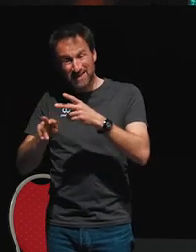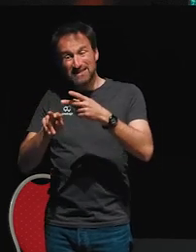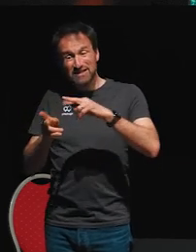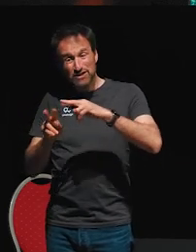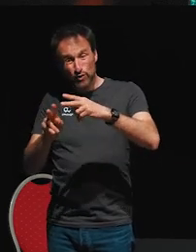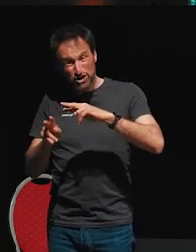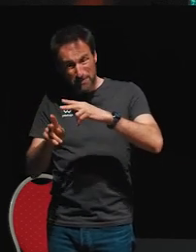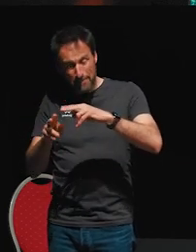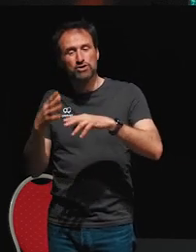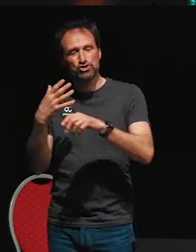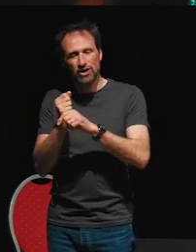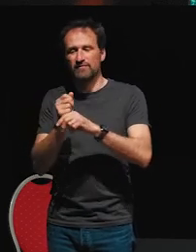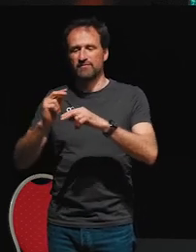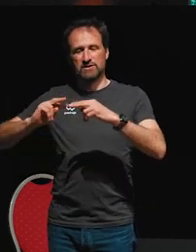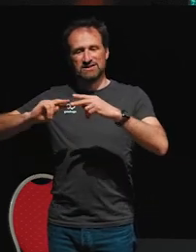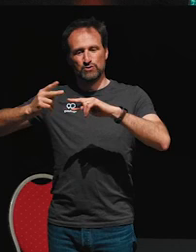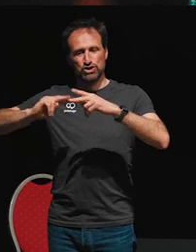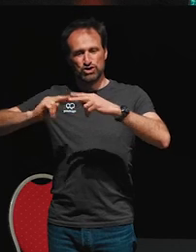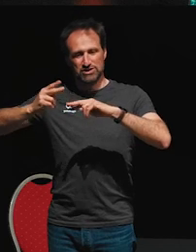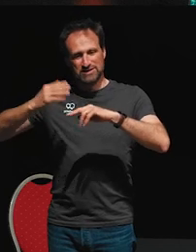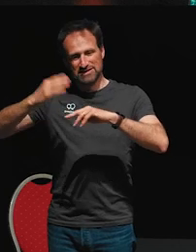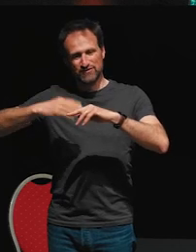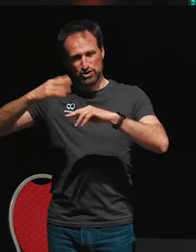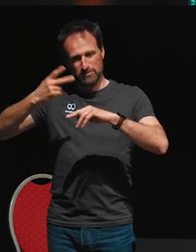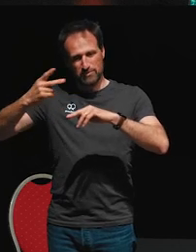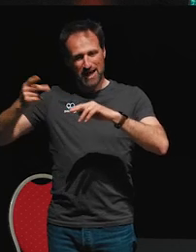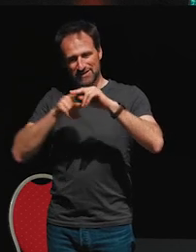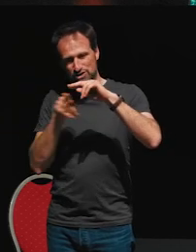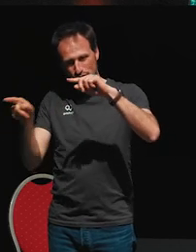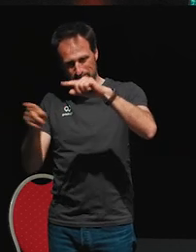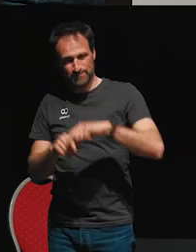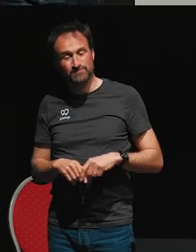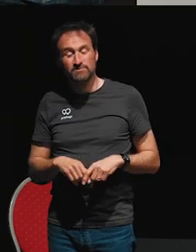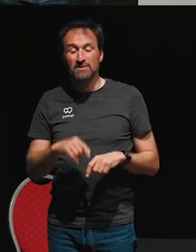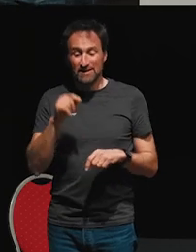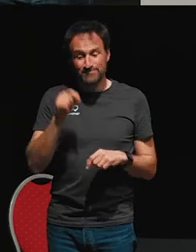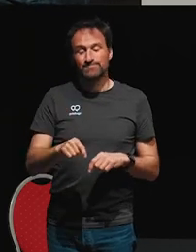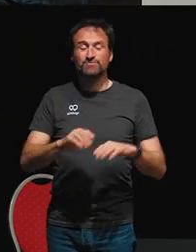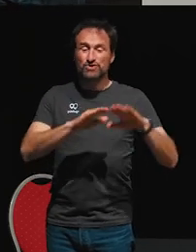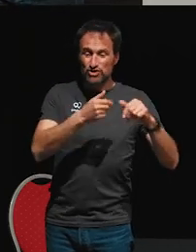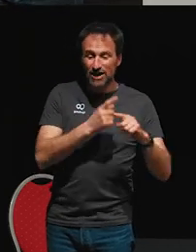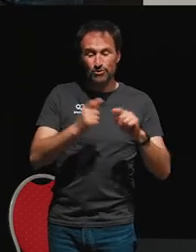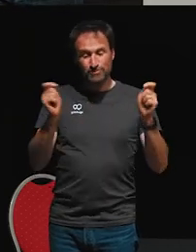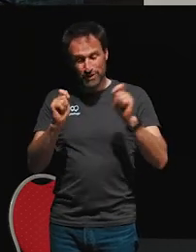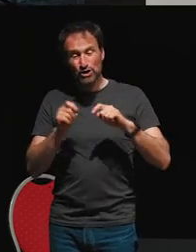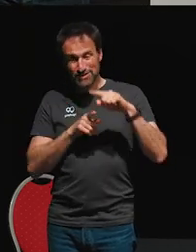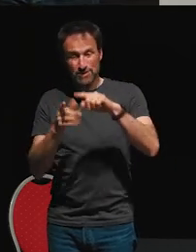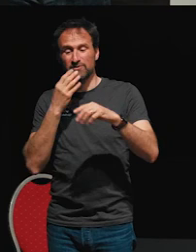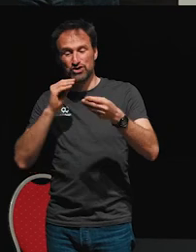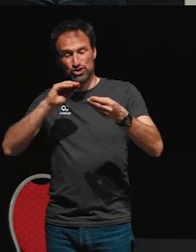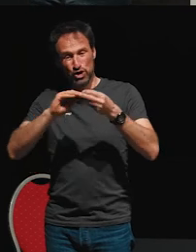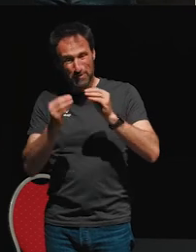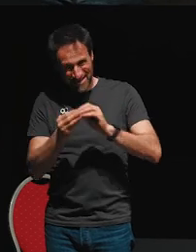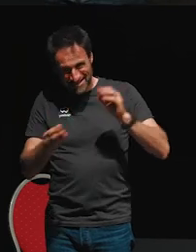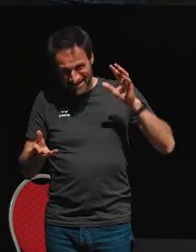And that's exactly what I do. I'm going to be combining the start and pause streams, so I want to start by mapping them each to a unique